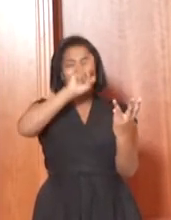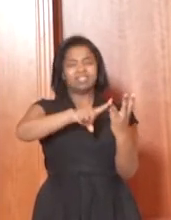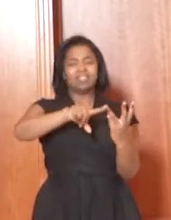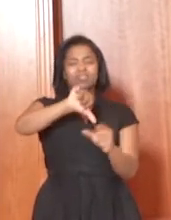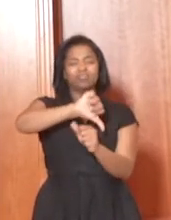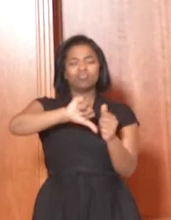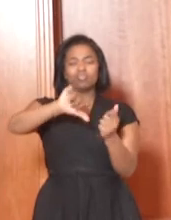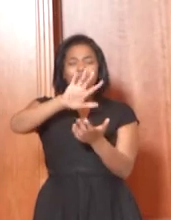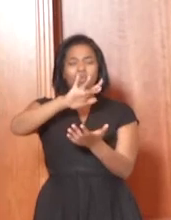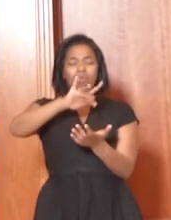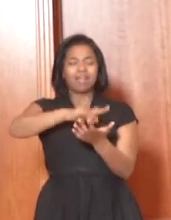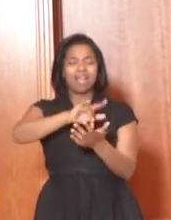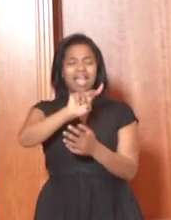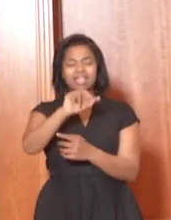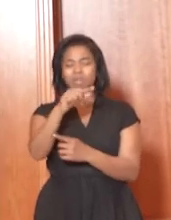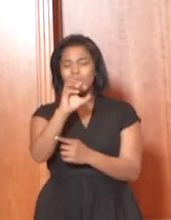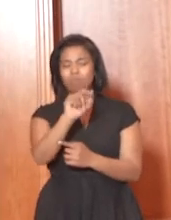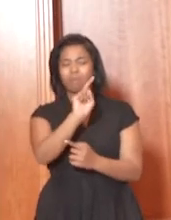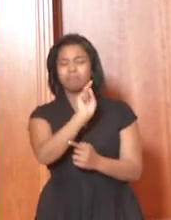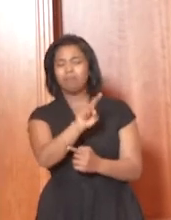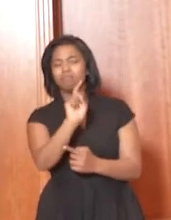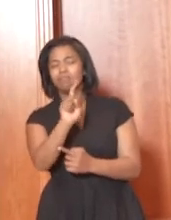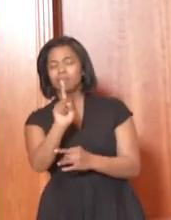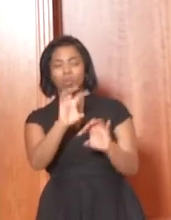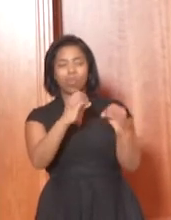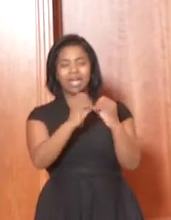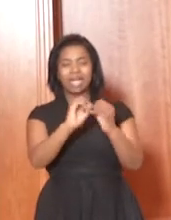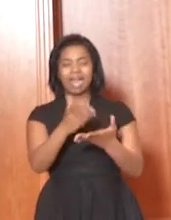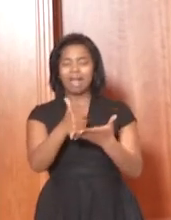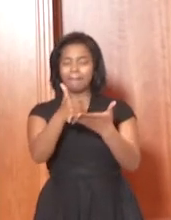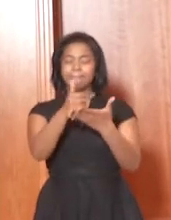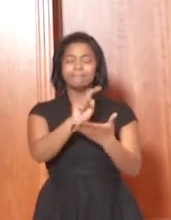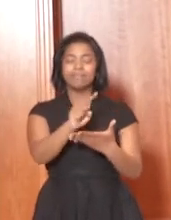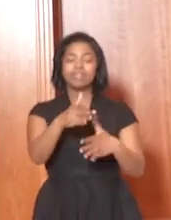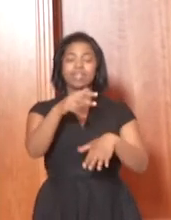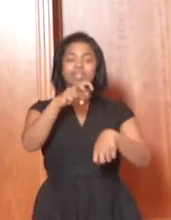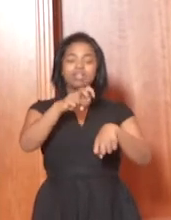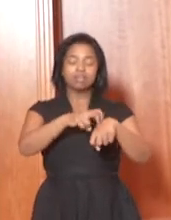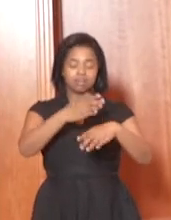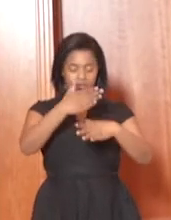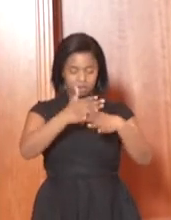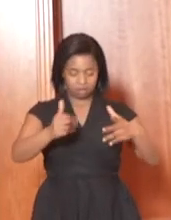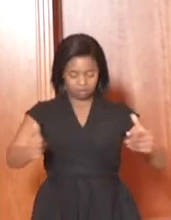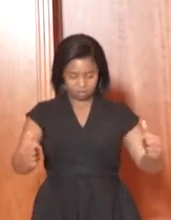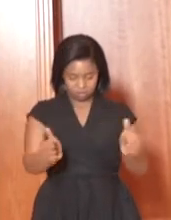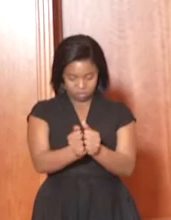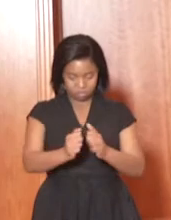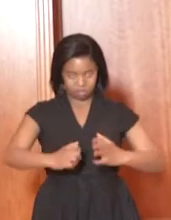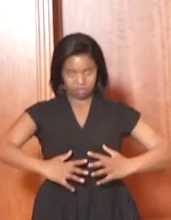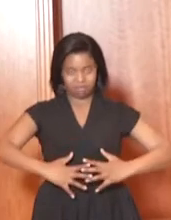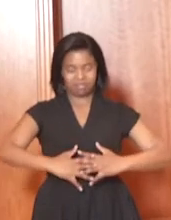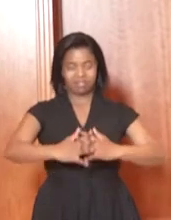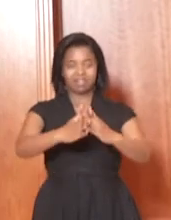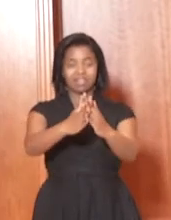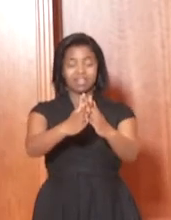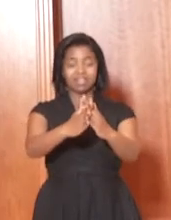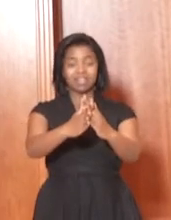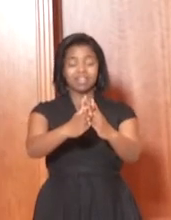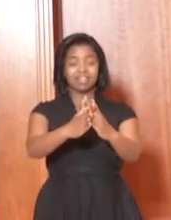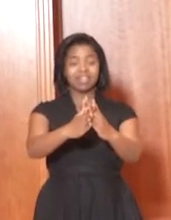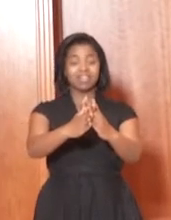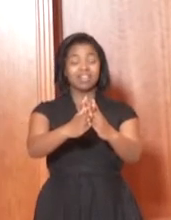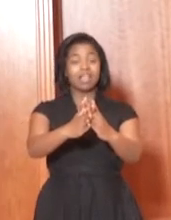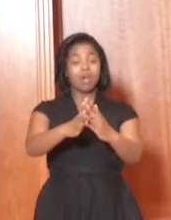NGOs, various organizations need to join hands. And in the end, we want to see men